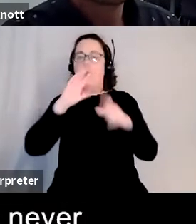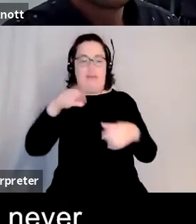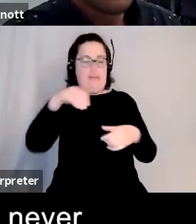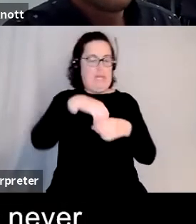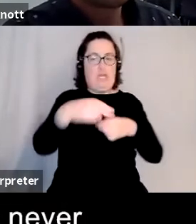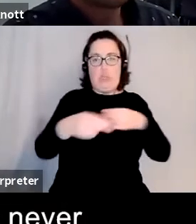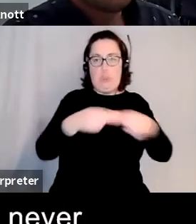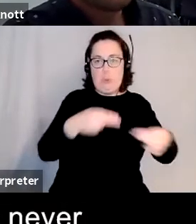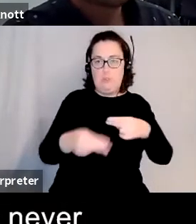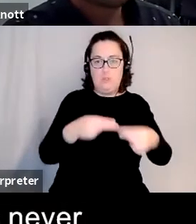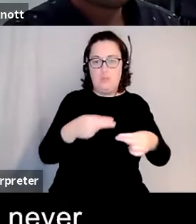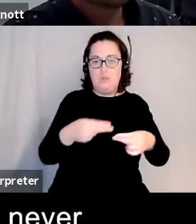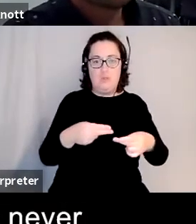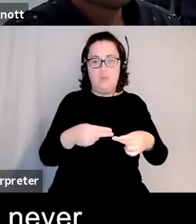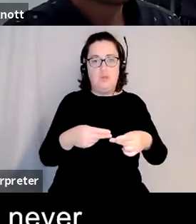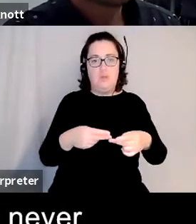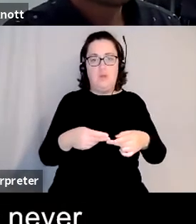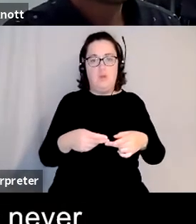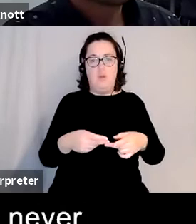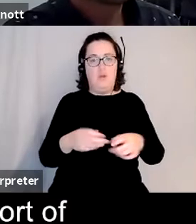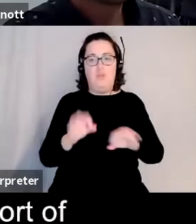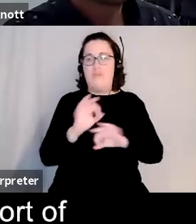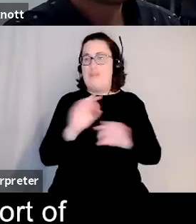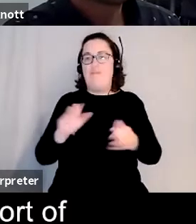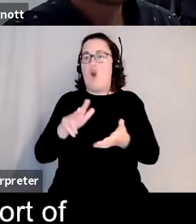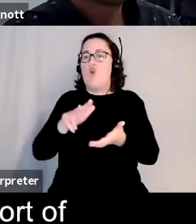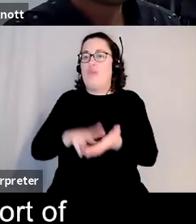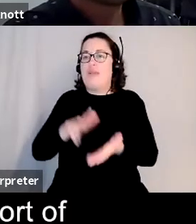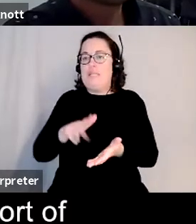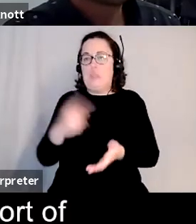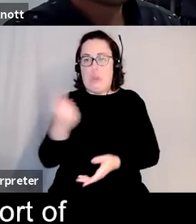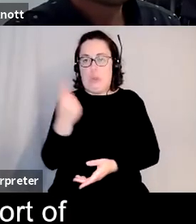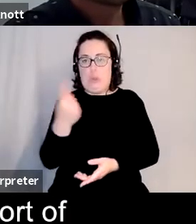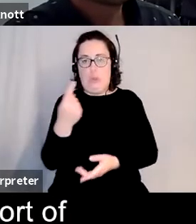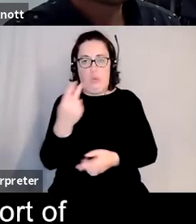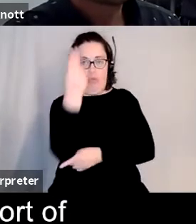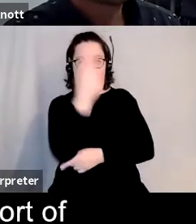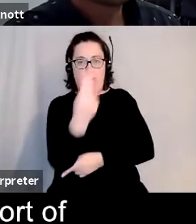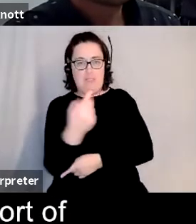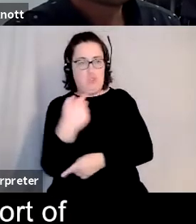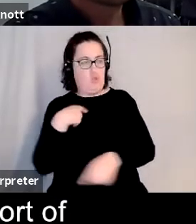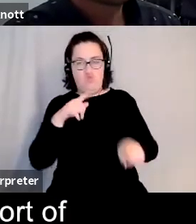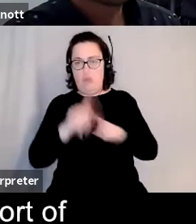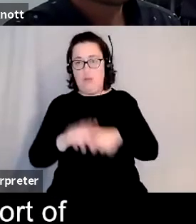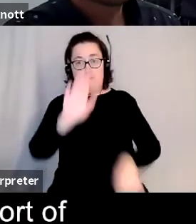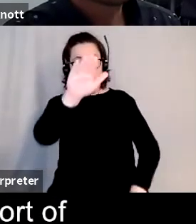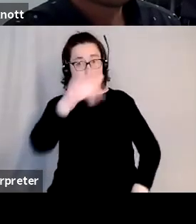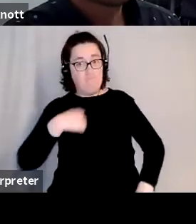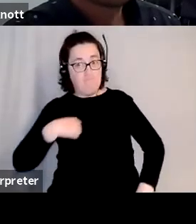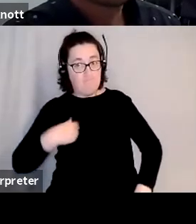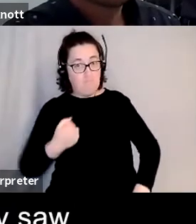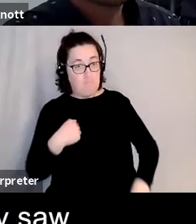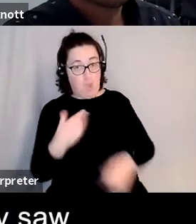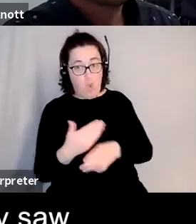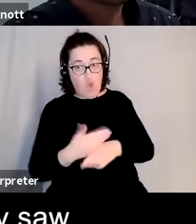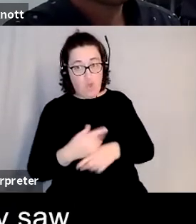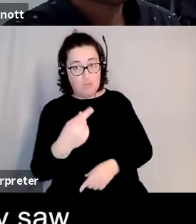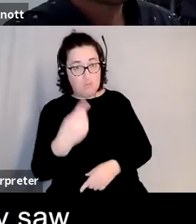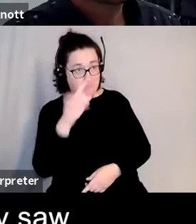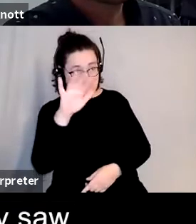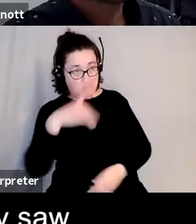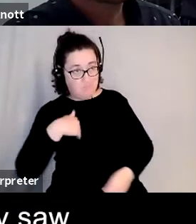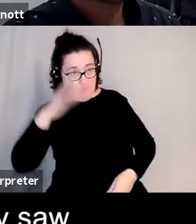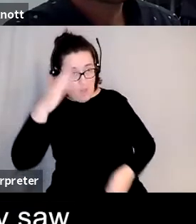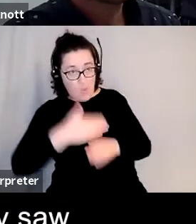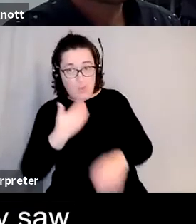it was never credited at all to start with that was another battle trying to get some sort of credit you know accreditation for it that you know